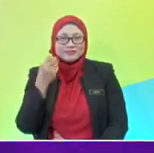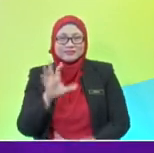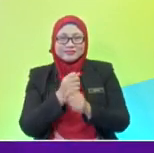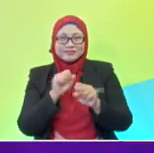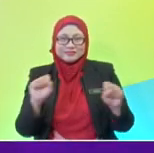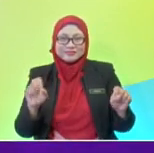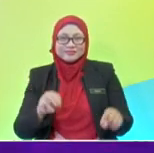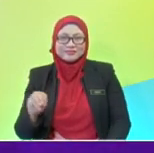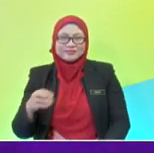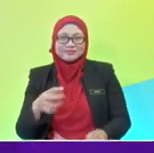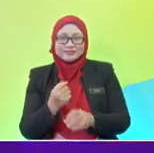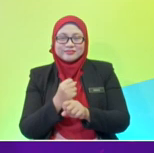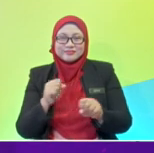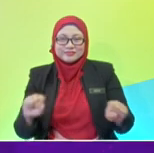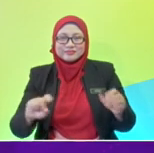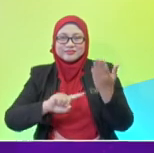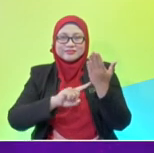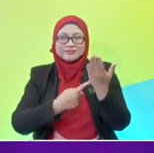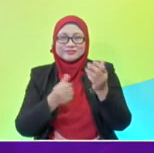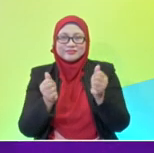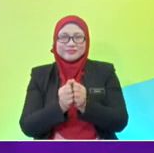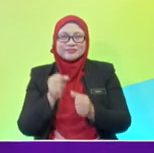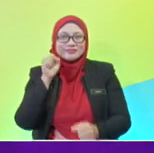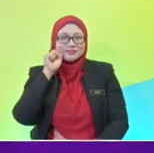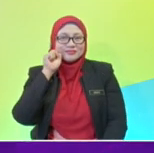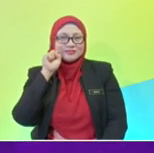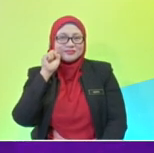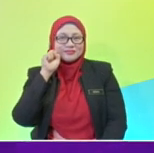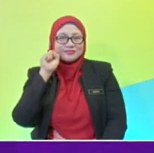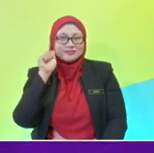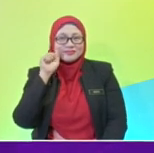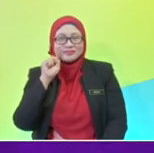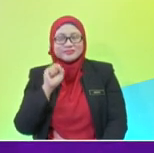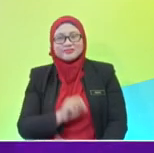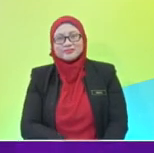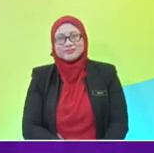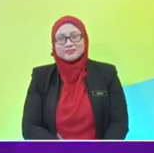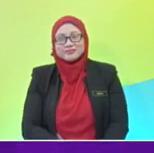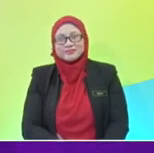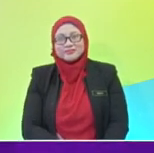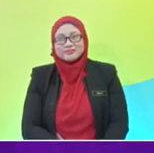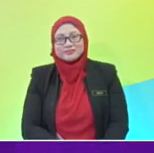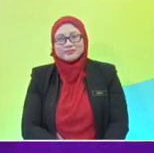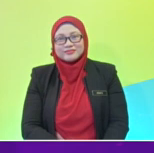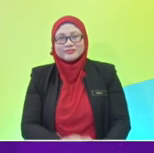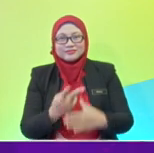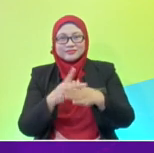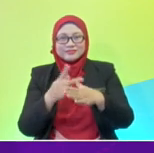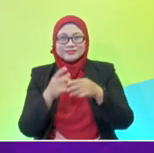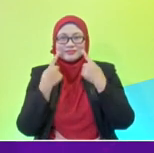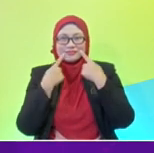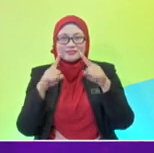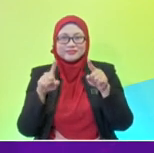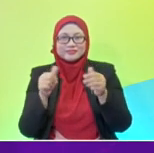And Shafiq. Alright, we'll start with Ashwita. Alright. Okay. Can you share us your answer?-hmm.